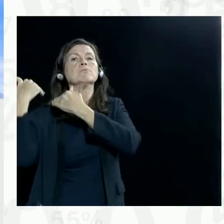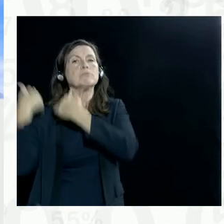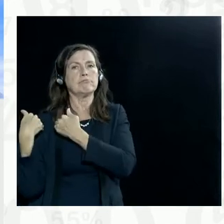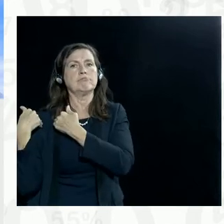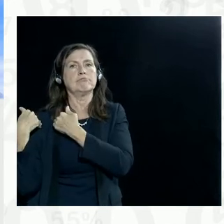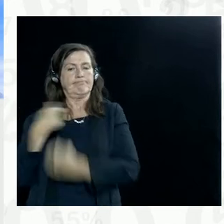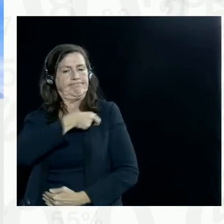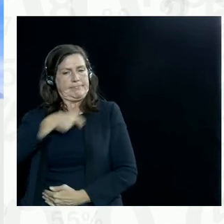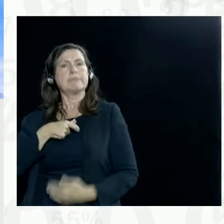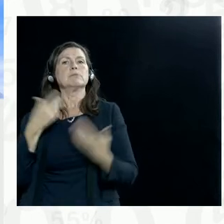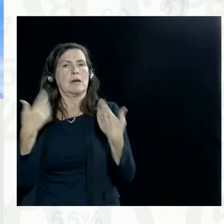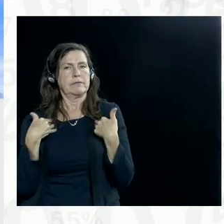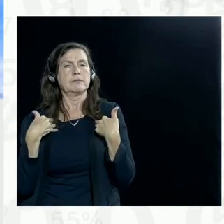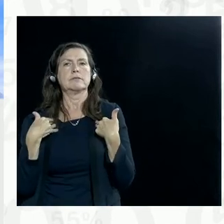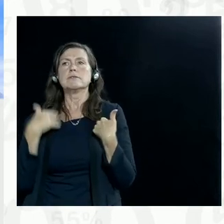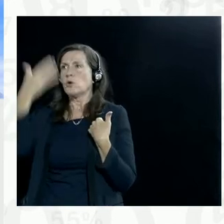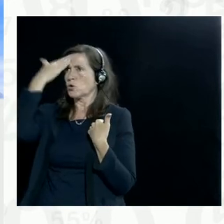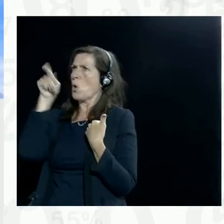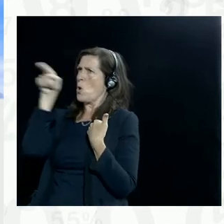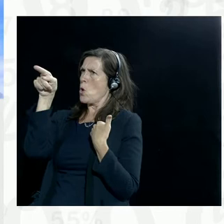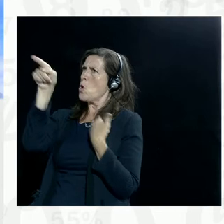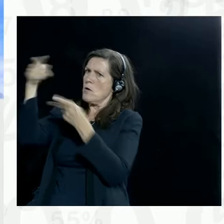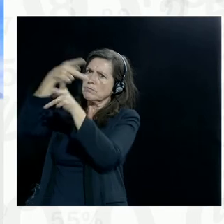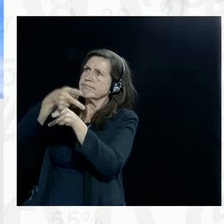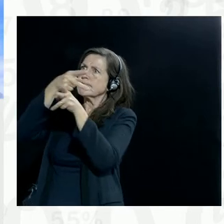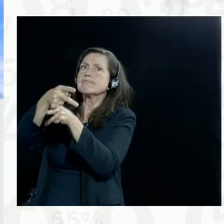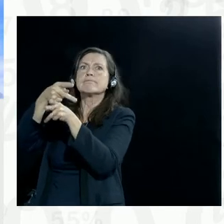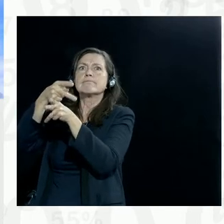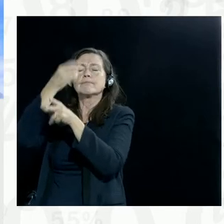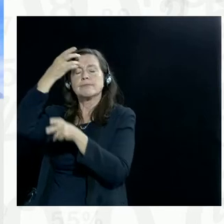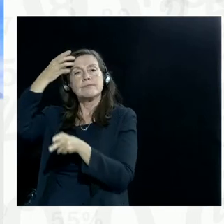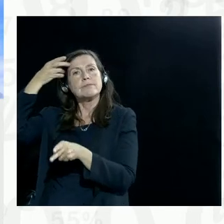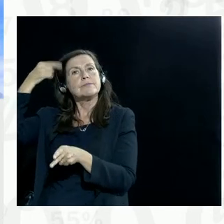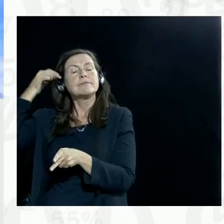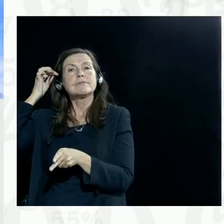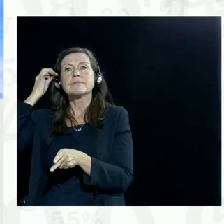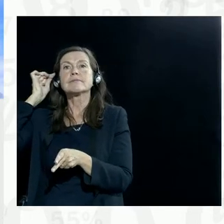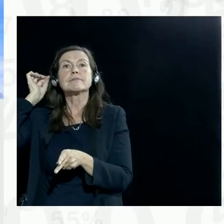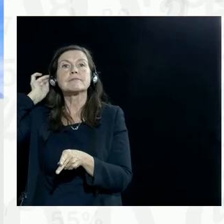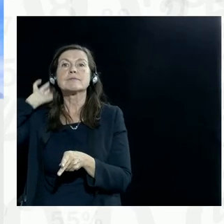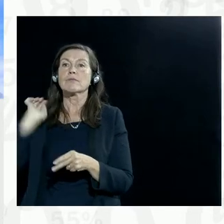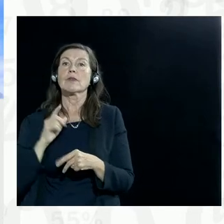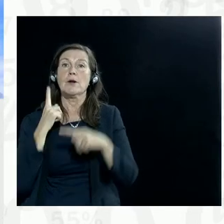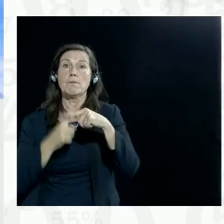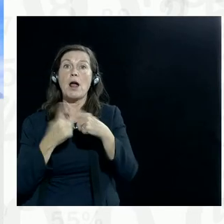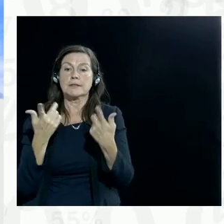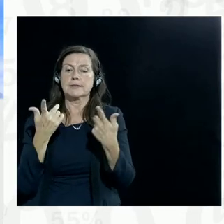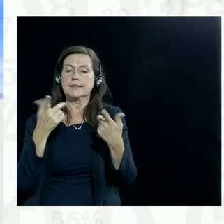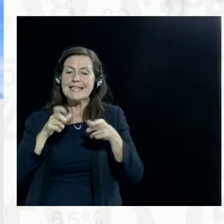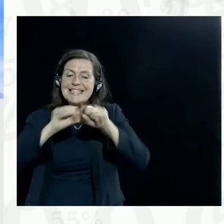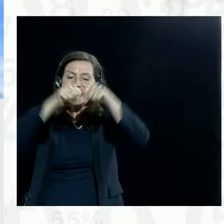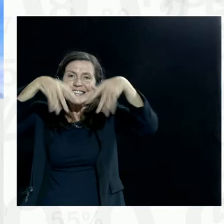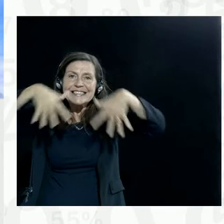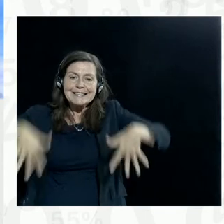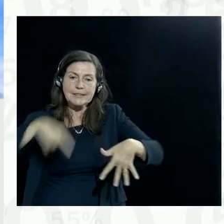whatever is going on with that data. And then designing systems that we can audit. And these systems